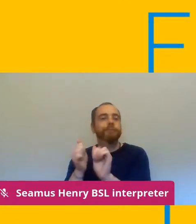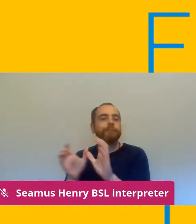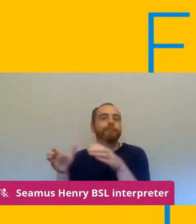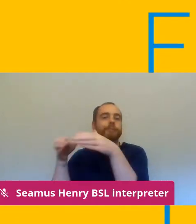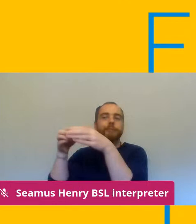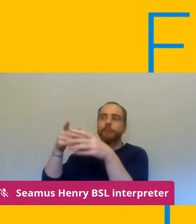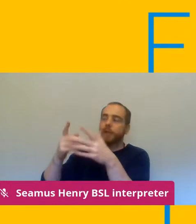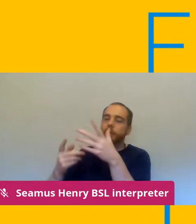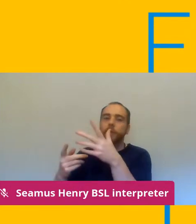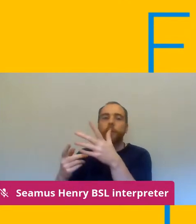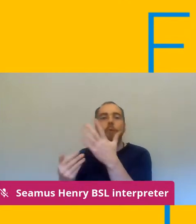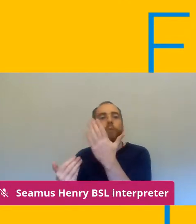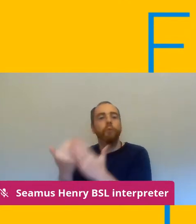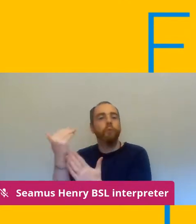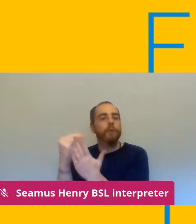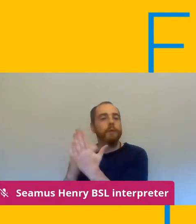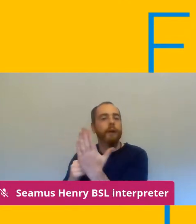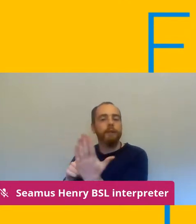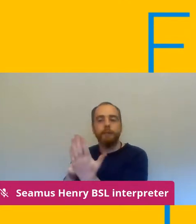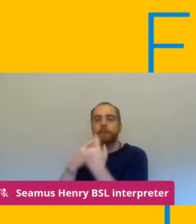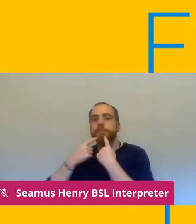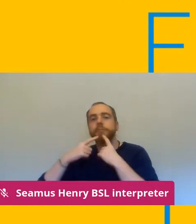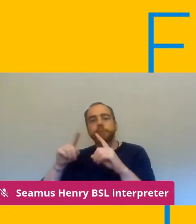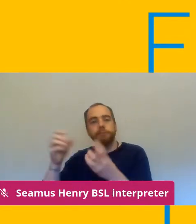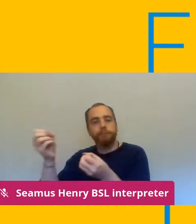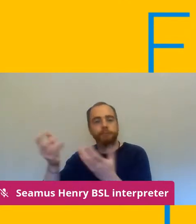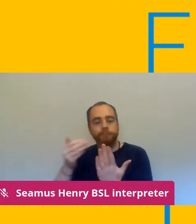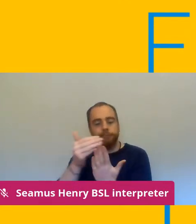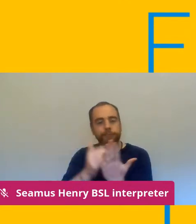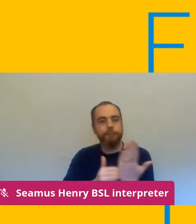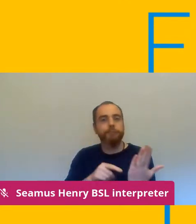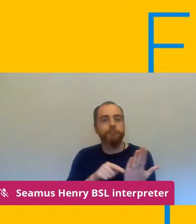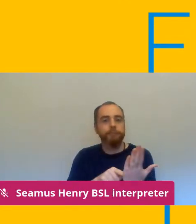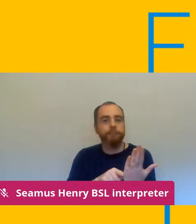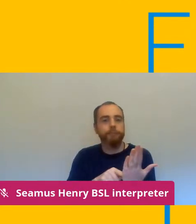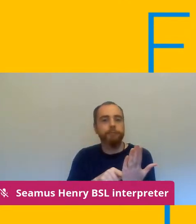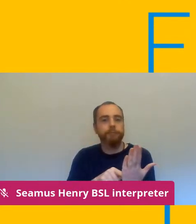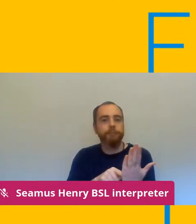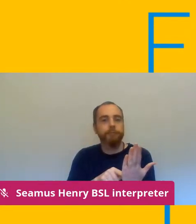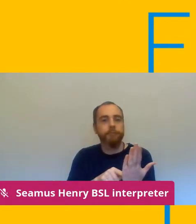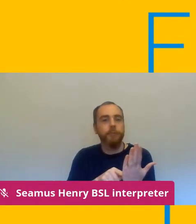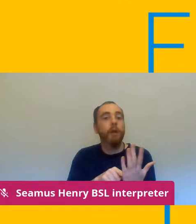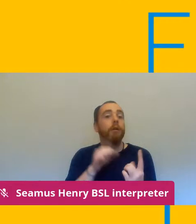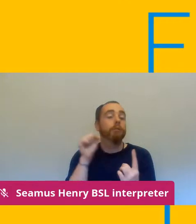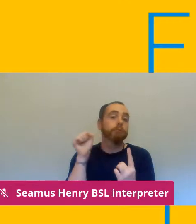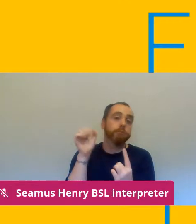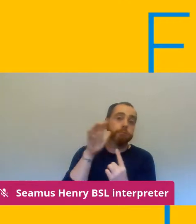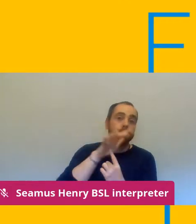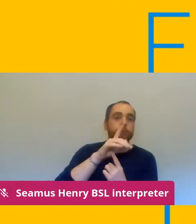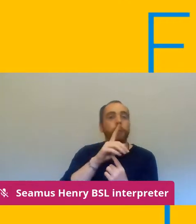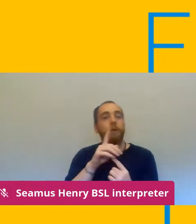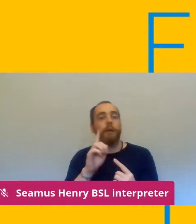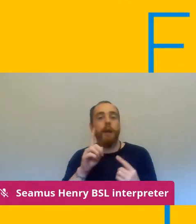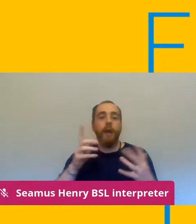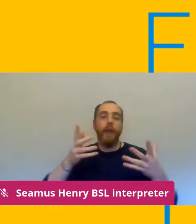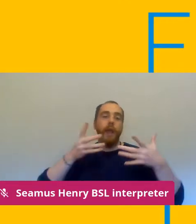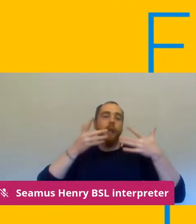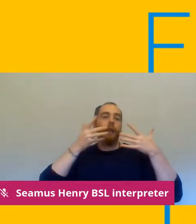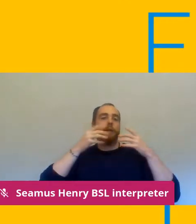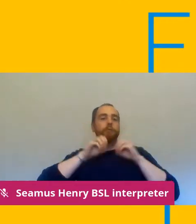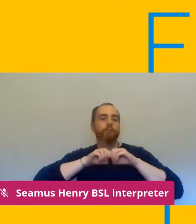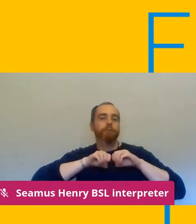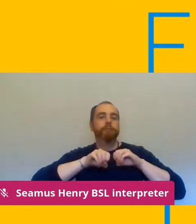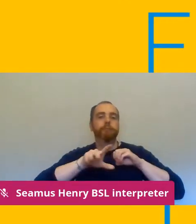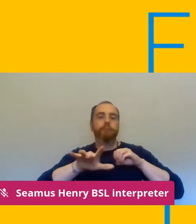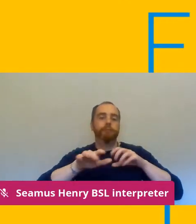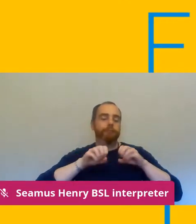all the time i suppose the most significant we should mention today is the risk of aerosol transmission and so the guidance that was sent out today